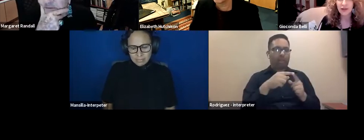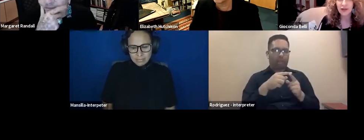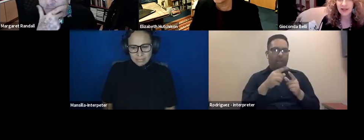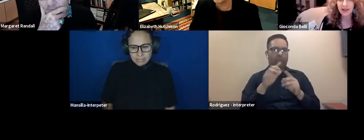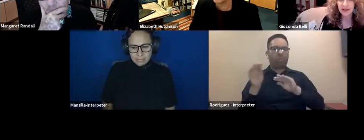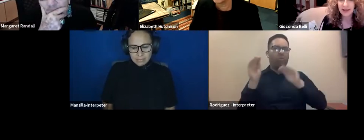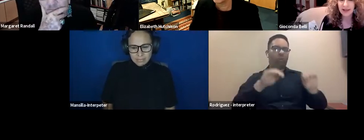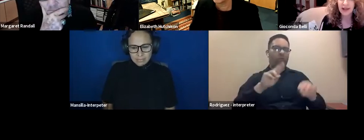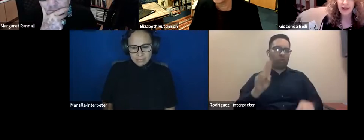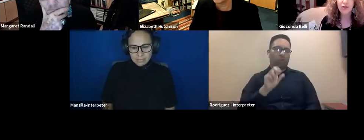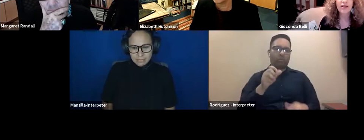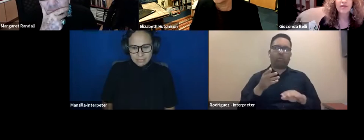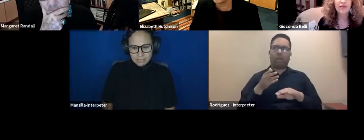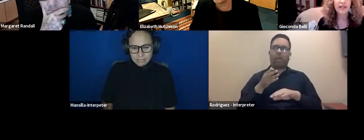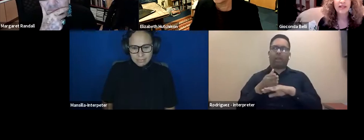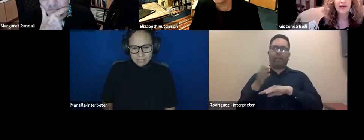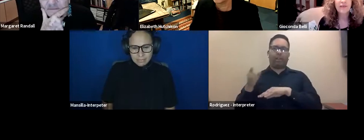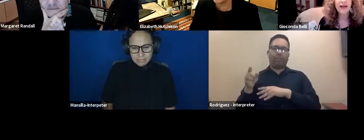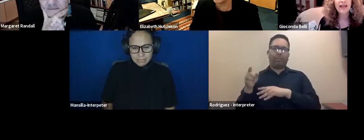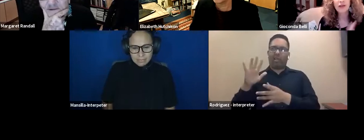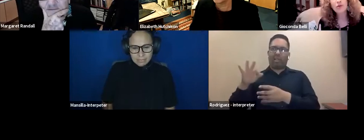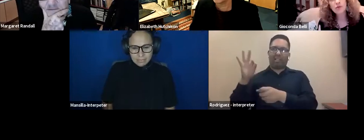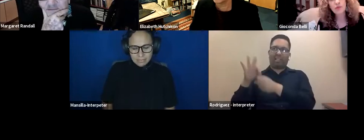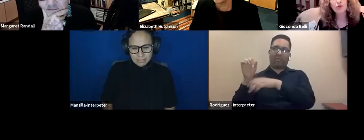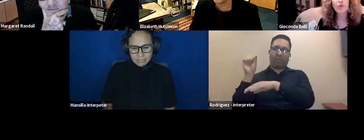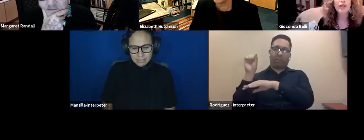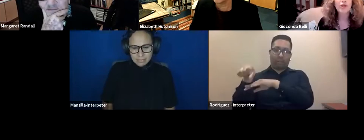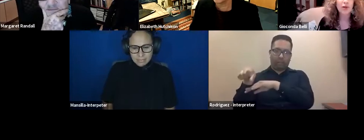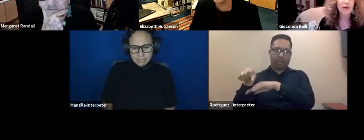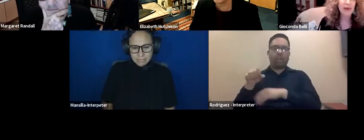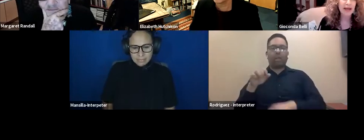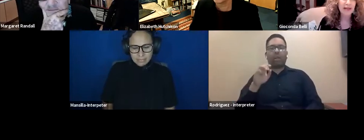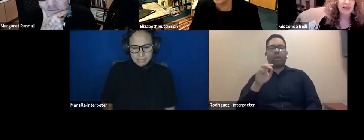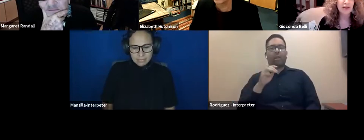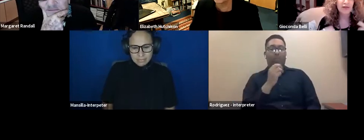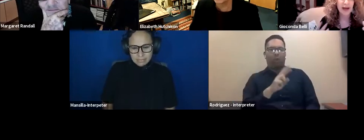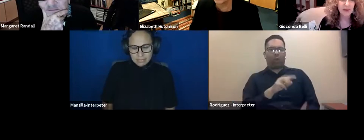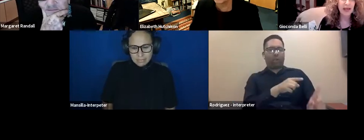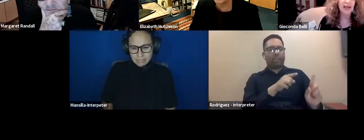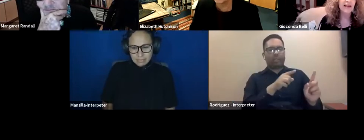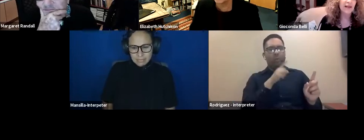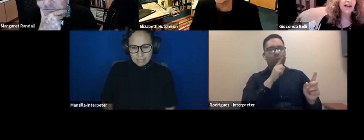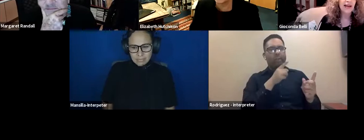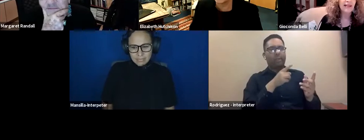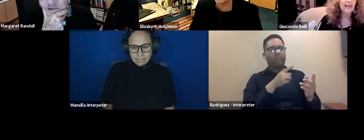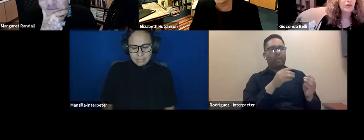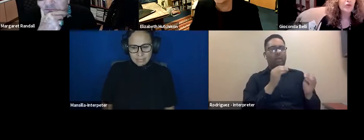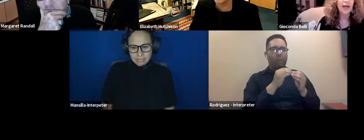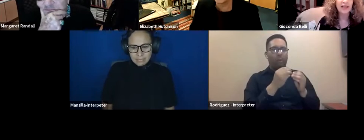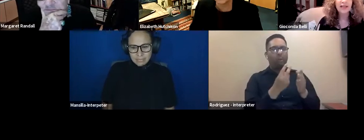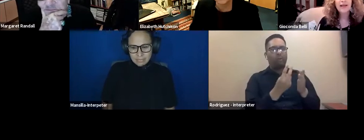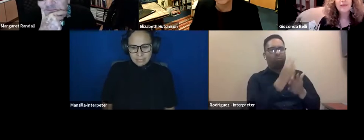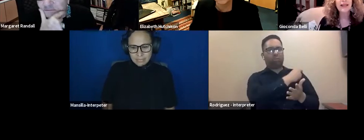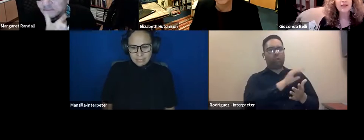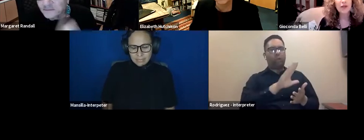after the electoral defeat. Margaret goes much more into her past, her family. I didn't